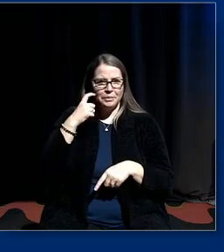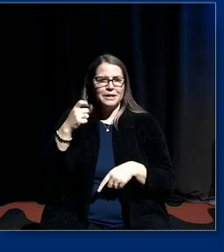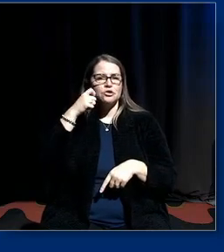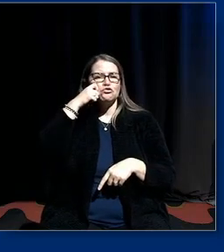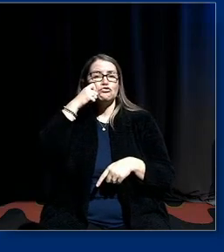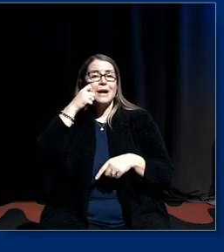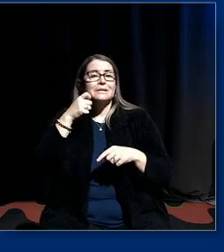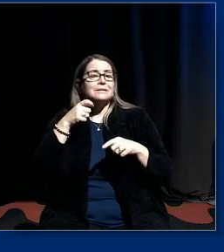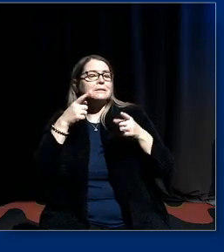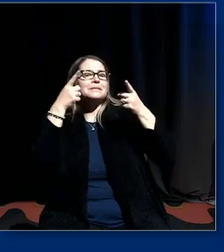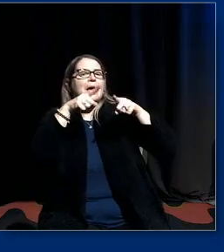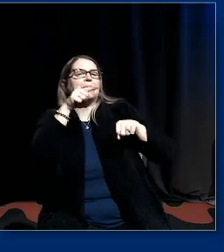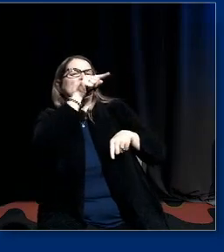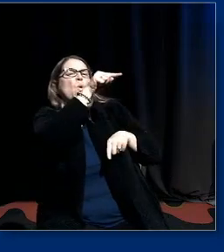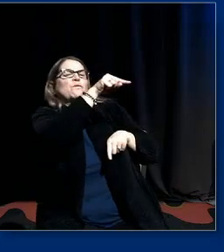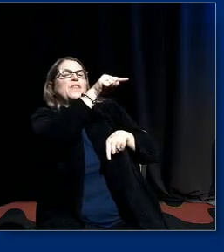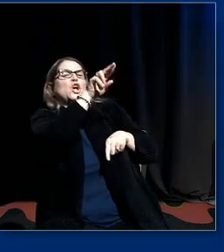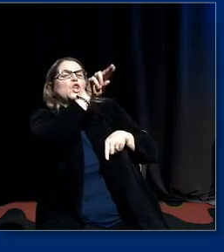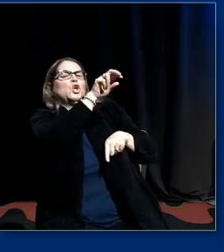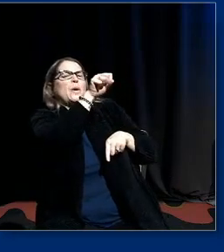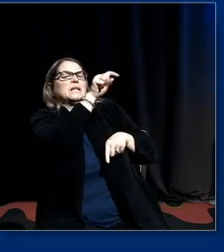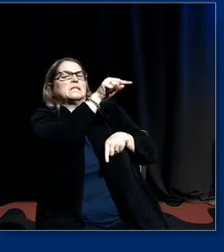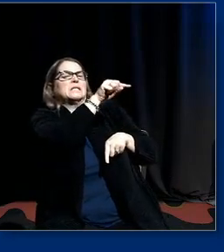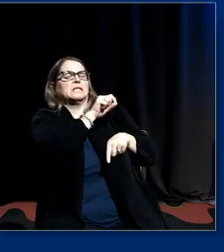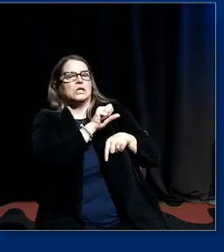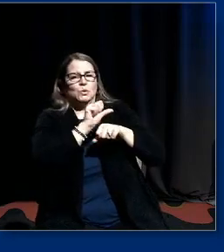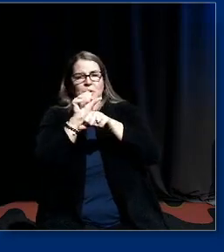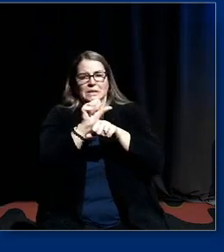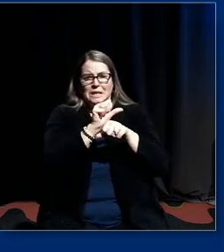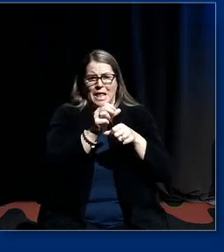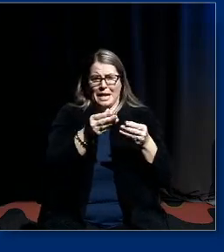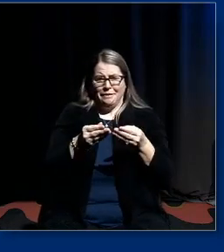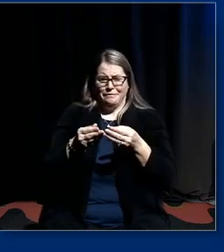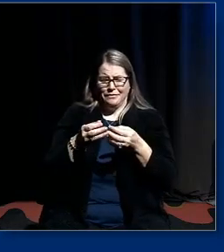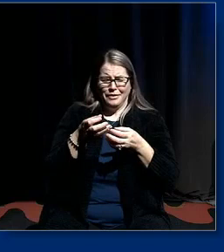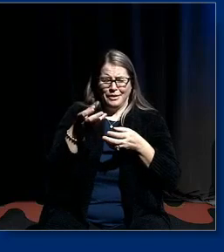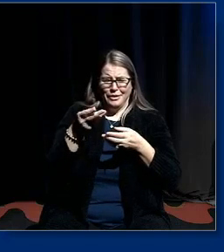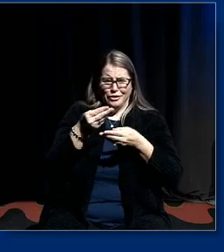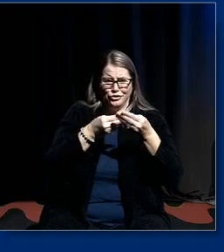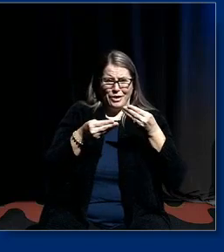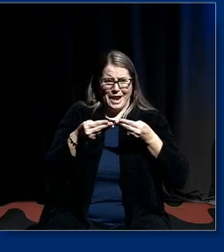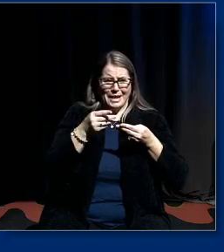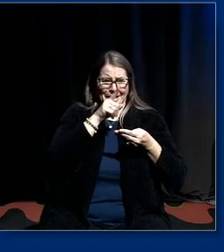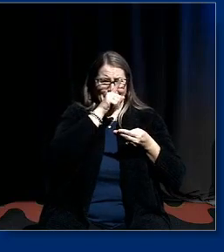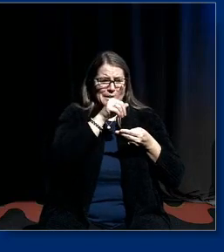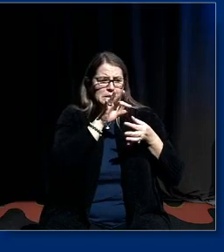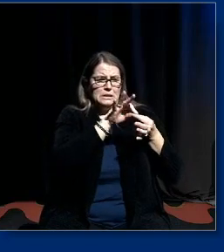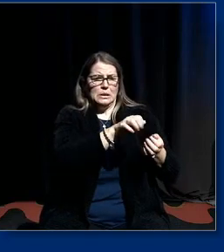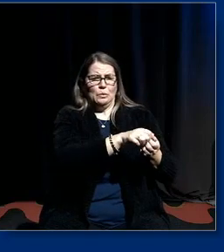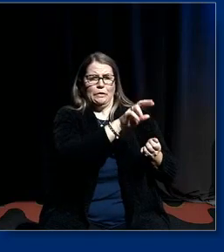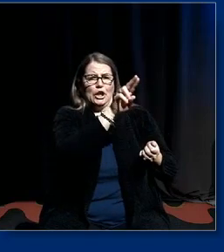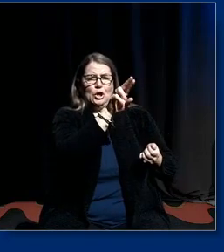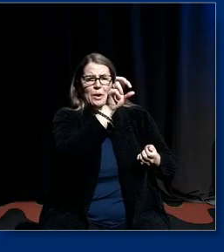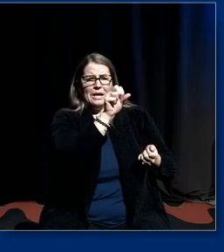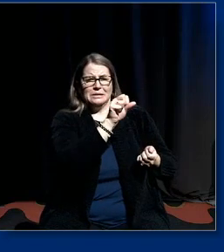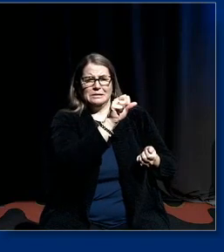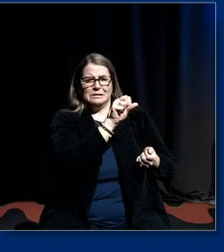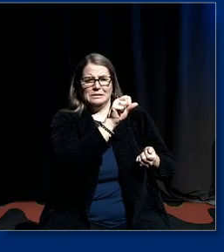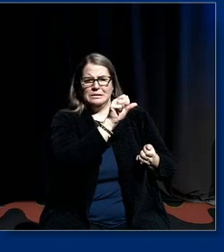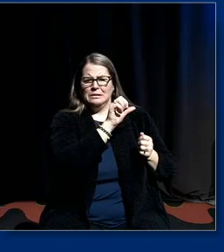so they imagine that the slave trade might be a defining issue for for the states but but really didn't